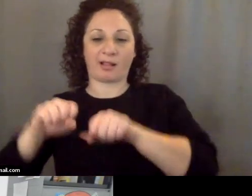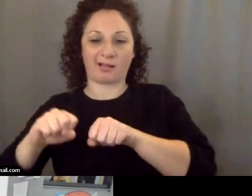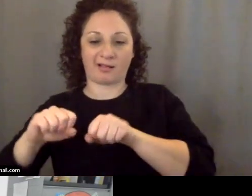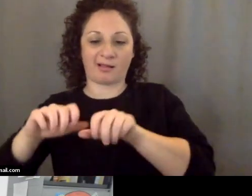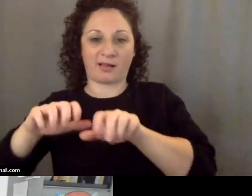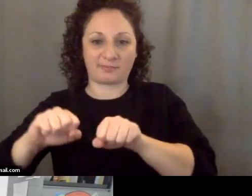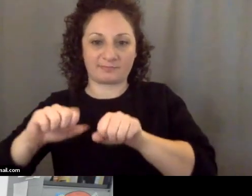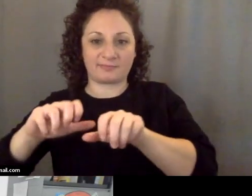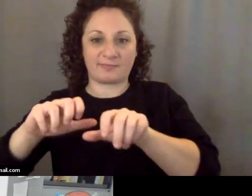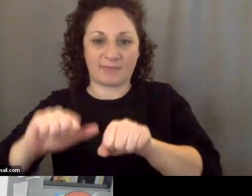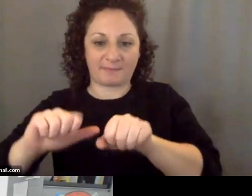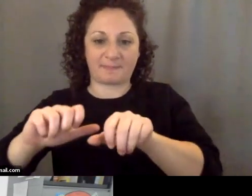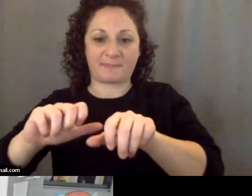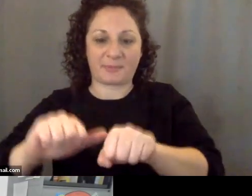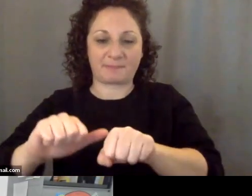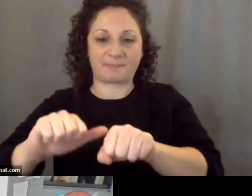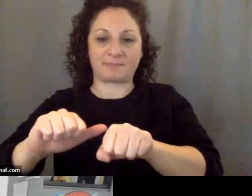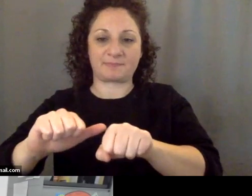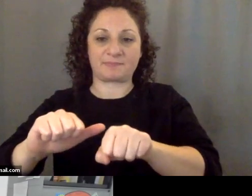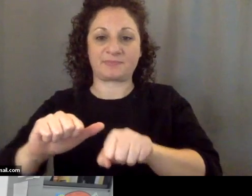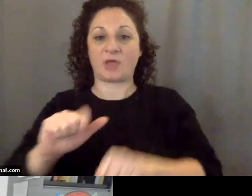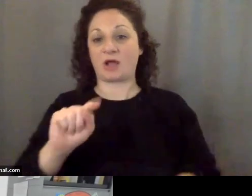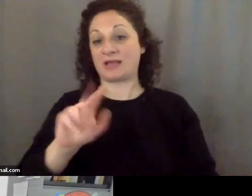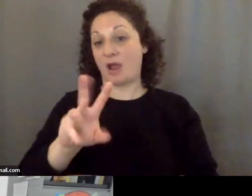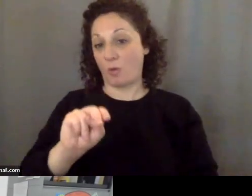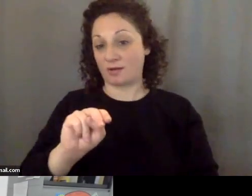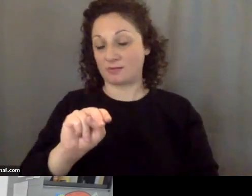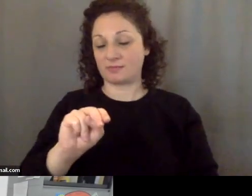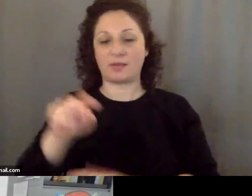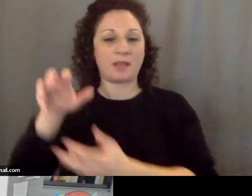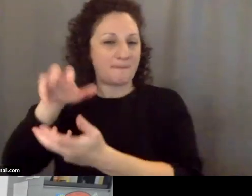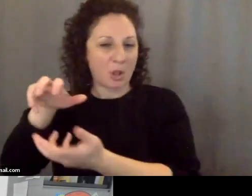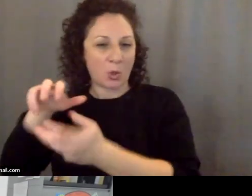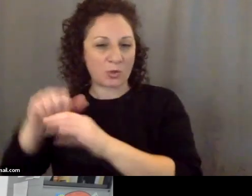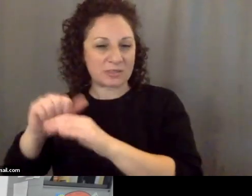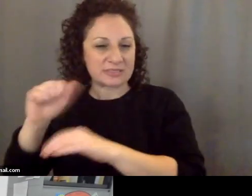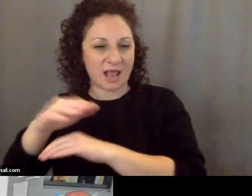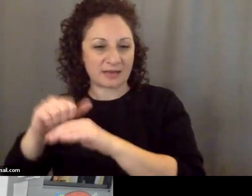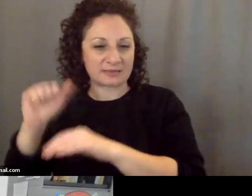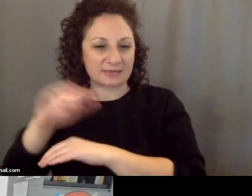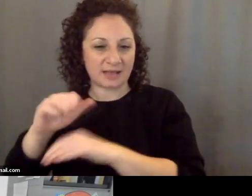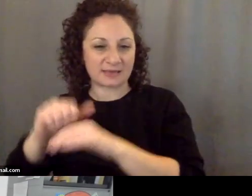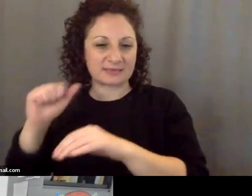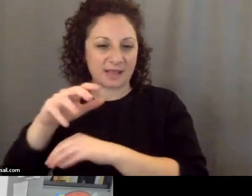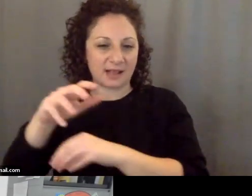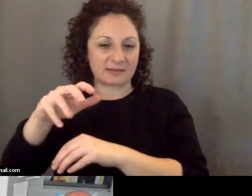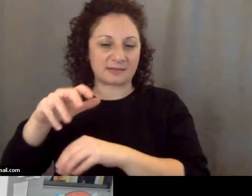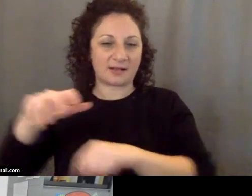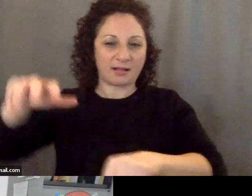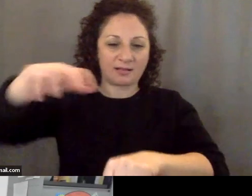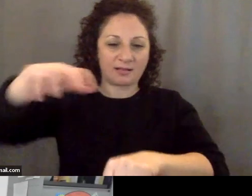on Taiwan sending these balloons over and over flying Taiwan